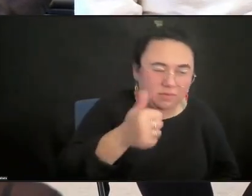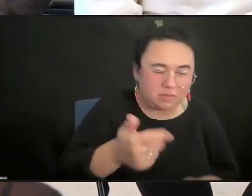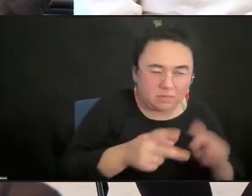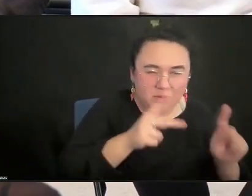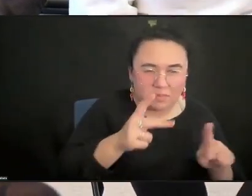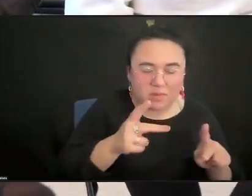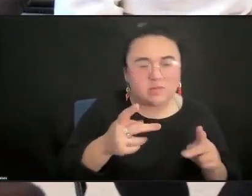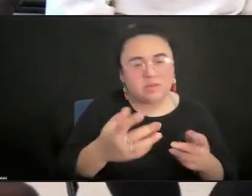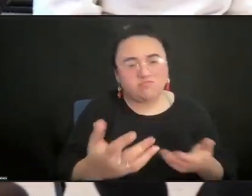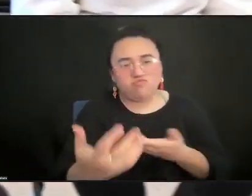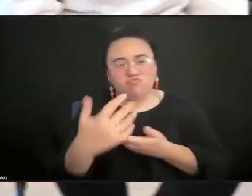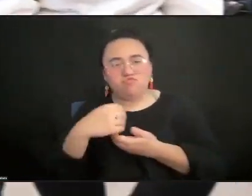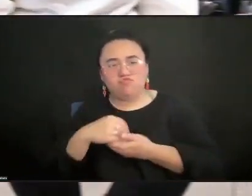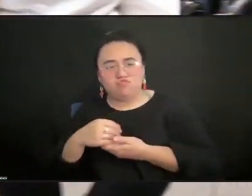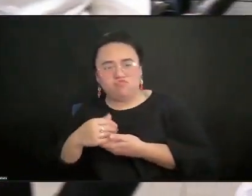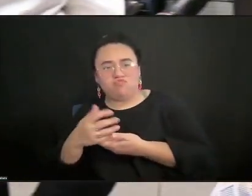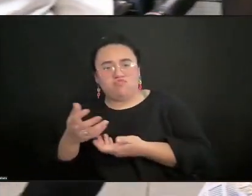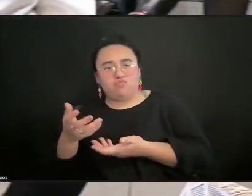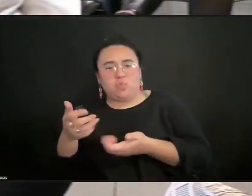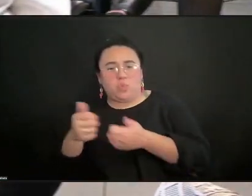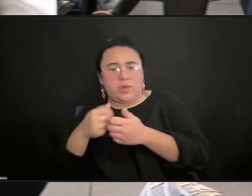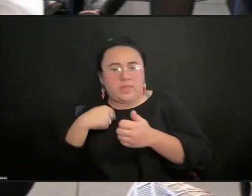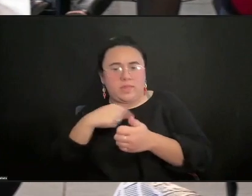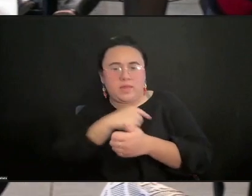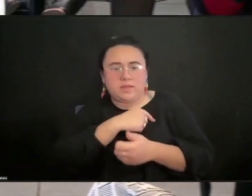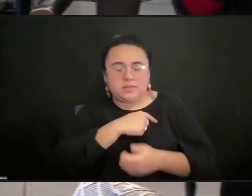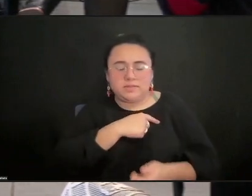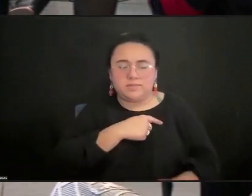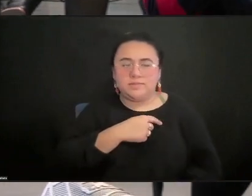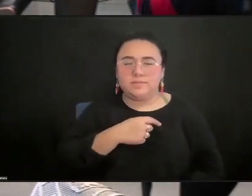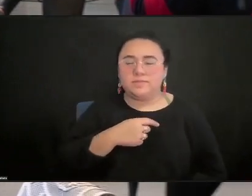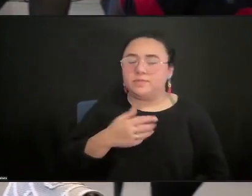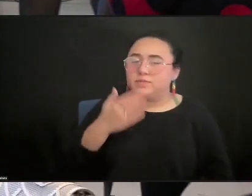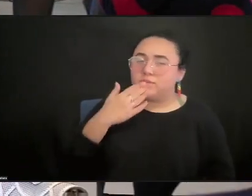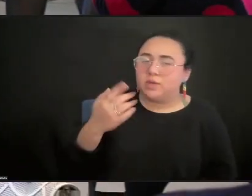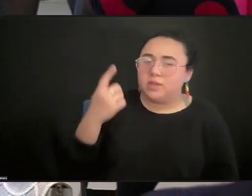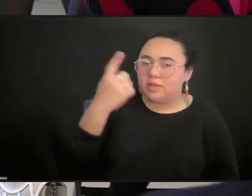Duyen? I just want to bring a point and then I'll leave.